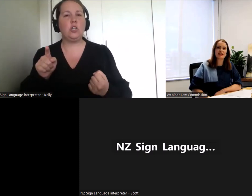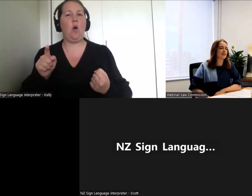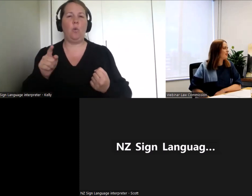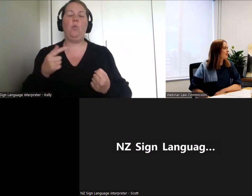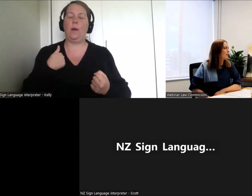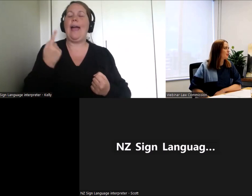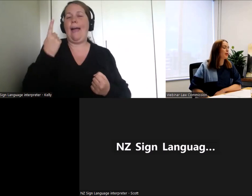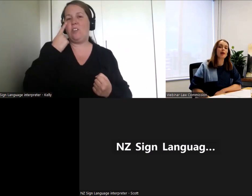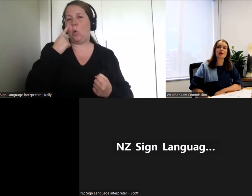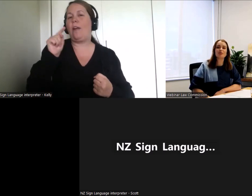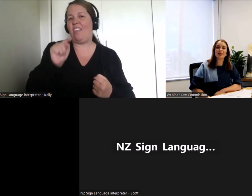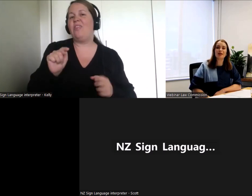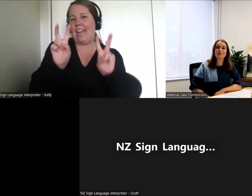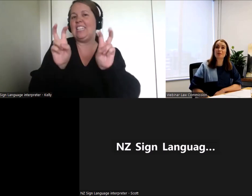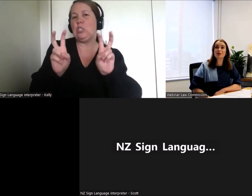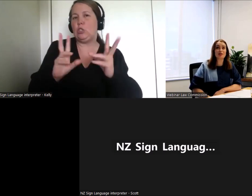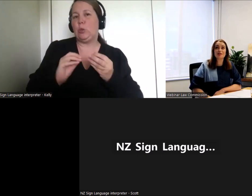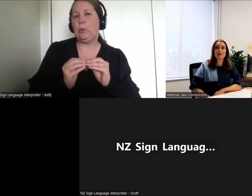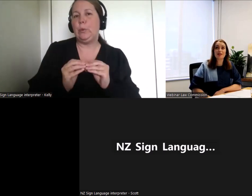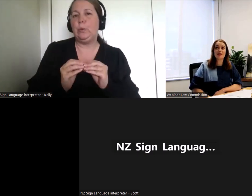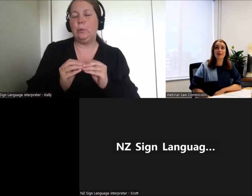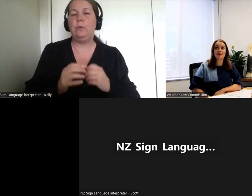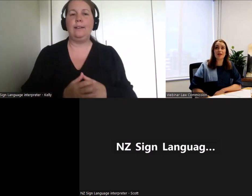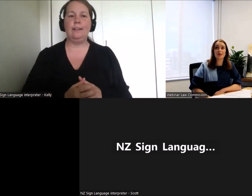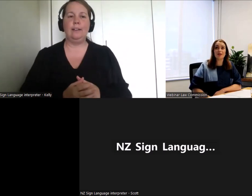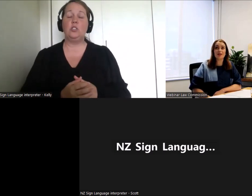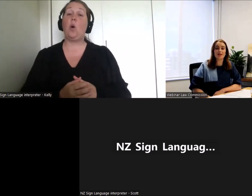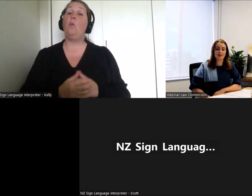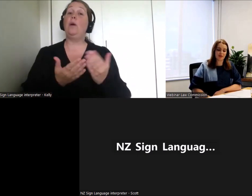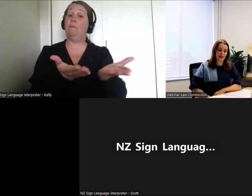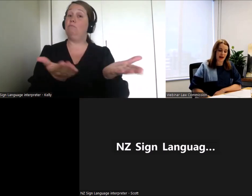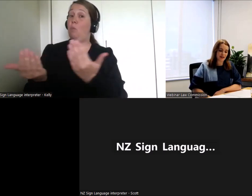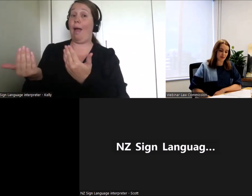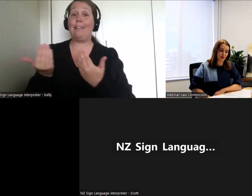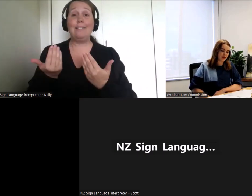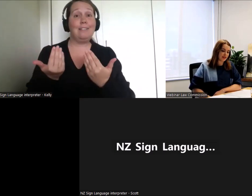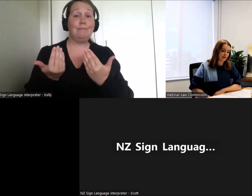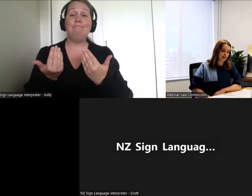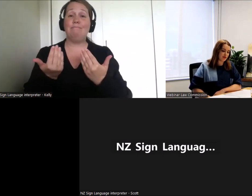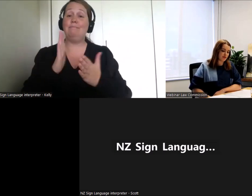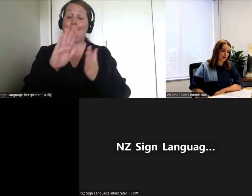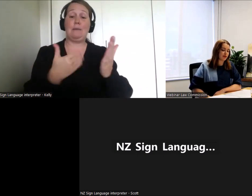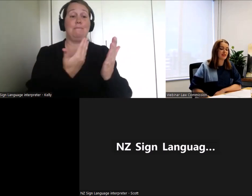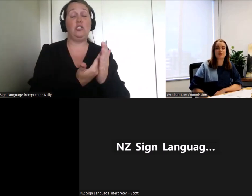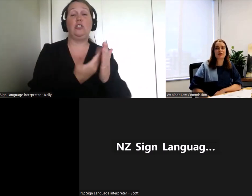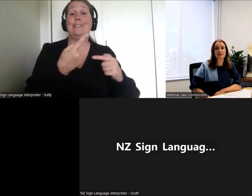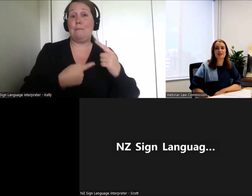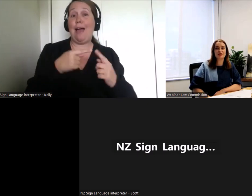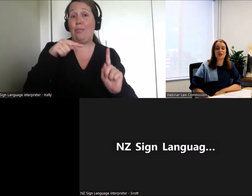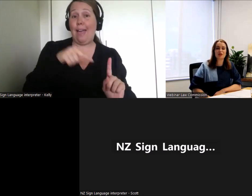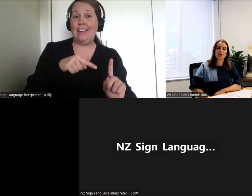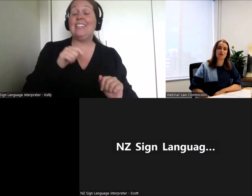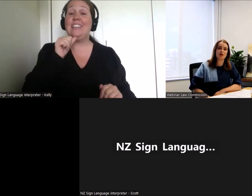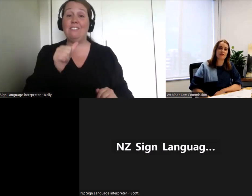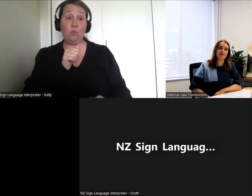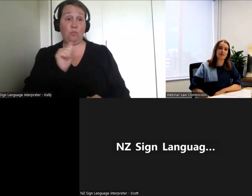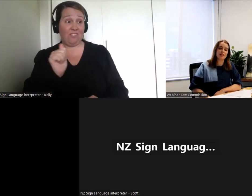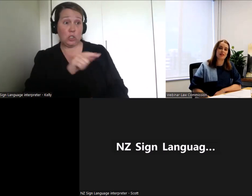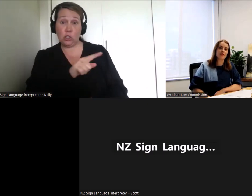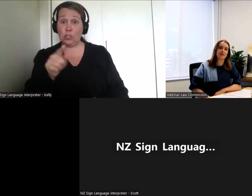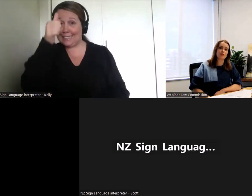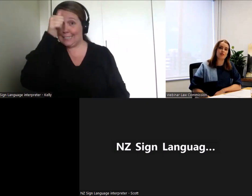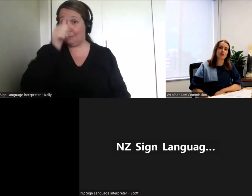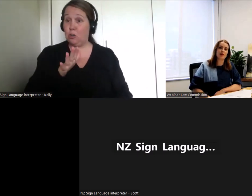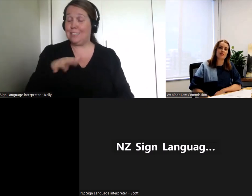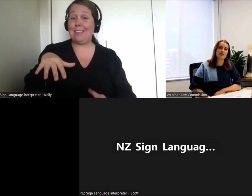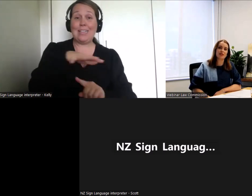Yes, and I think we'd really welcome submissions on that point if people have experienced that situation or have